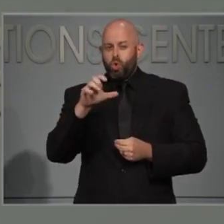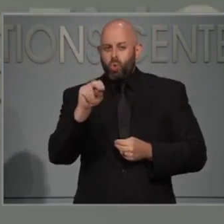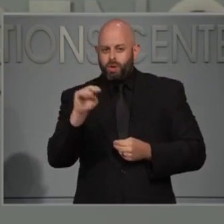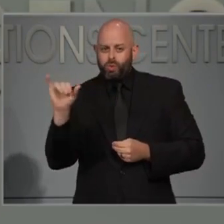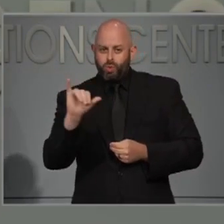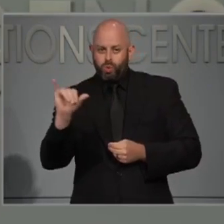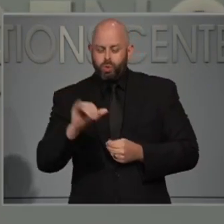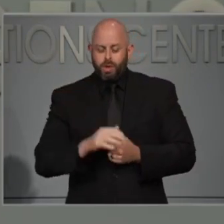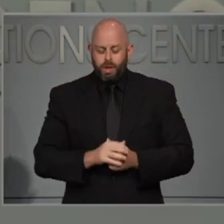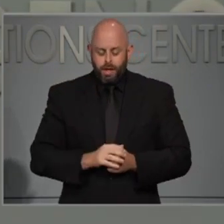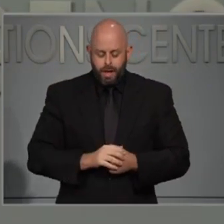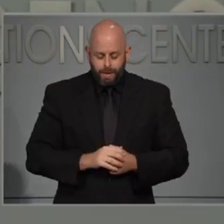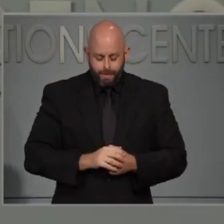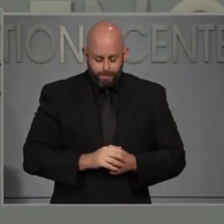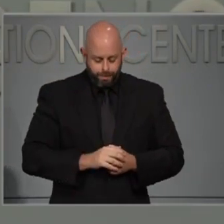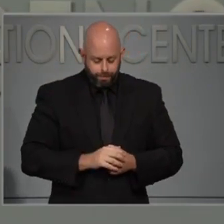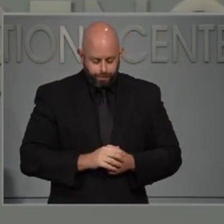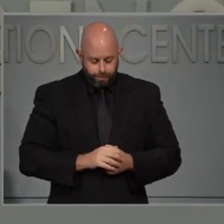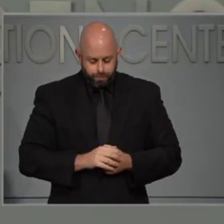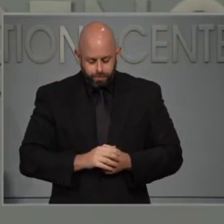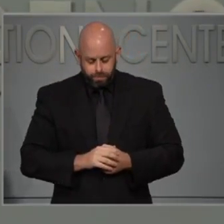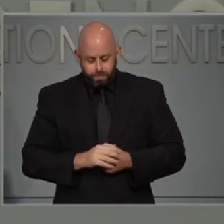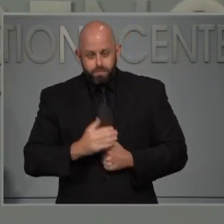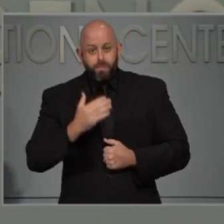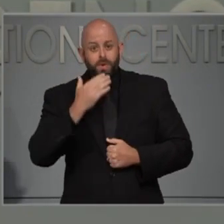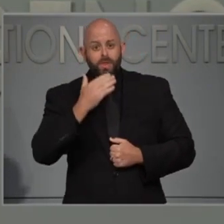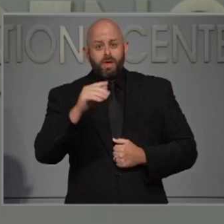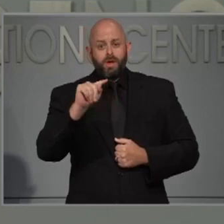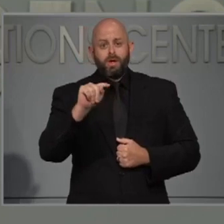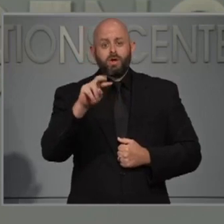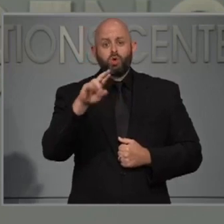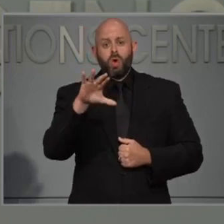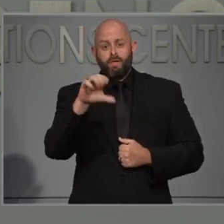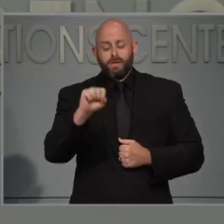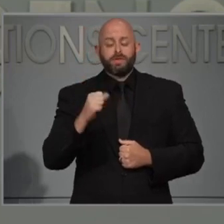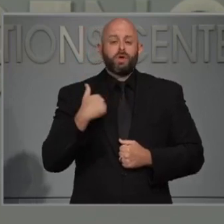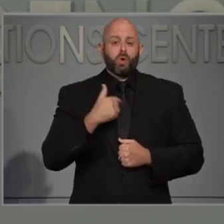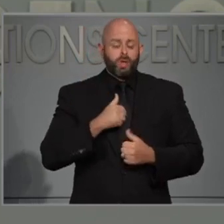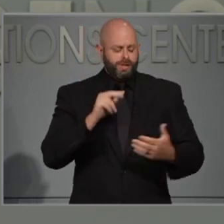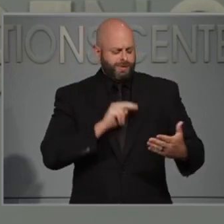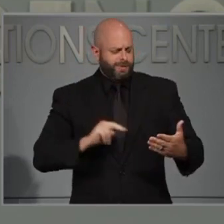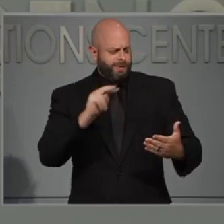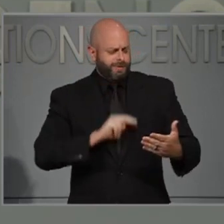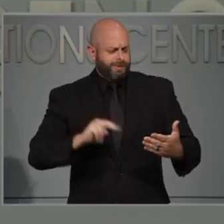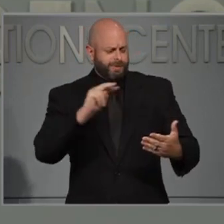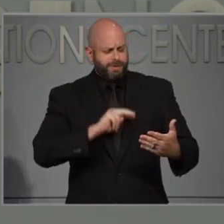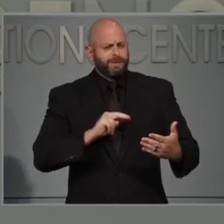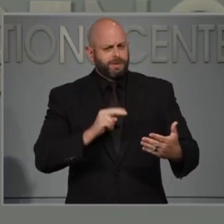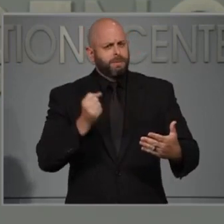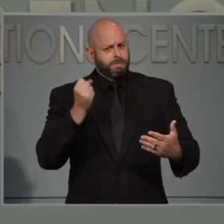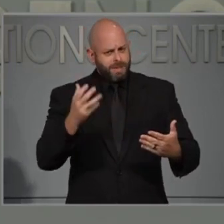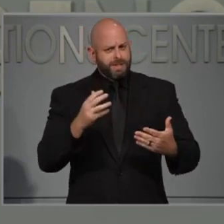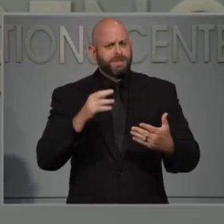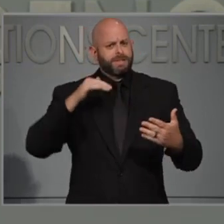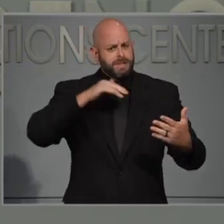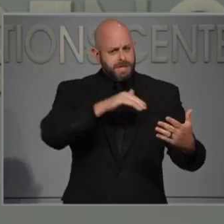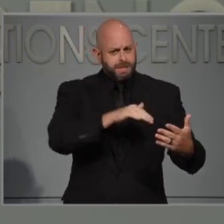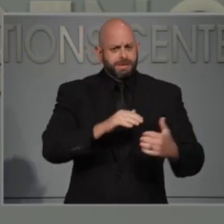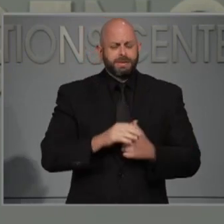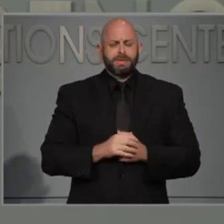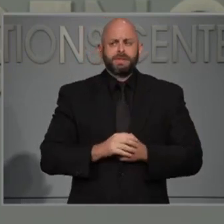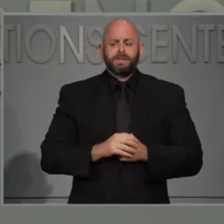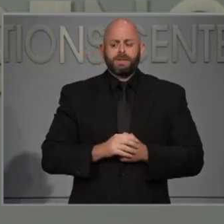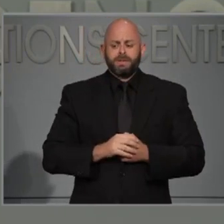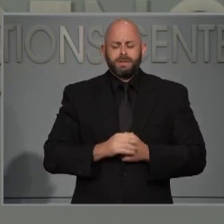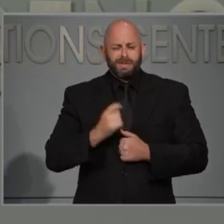Thanks. And Travis, you're exactly right. There continues to be more and more studies that have come out, even in just the last week or 10 days,